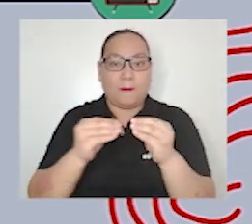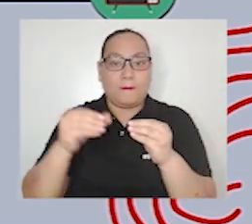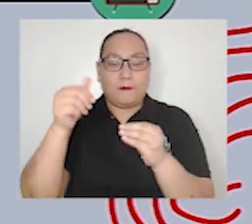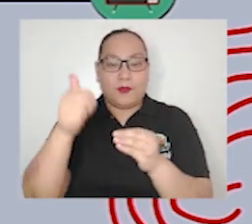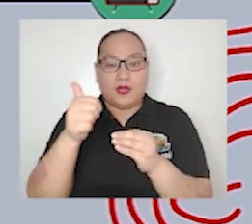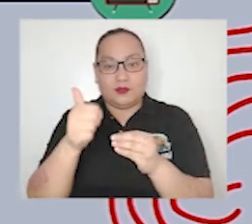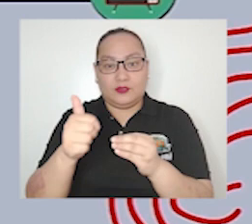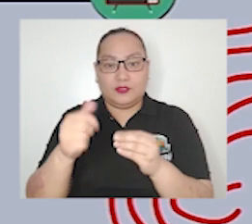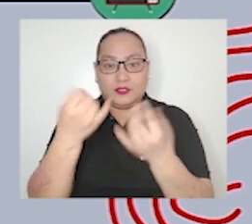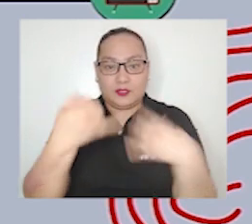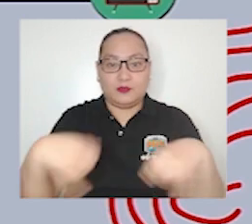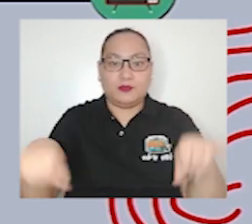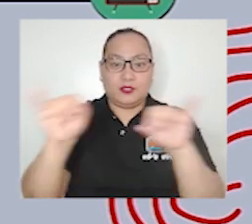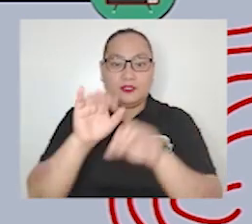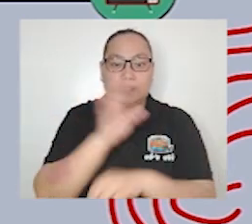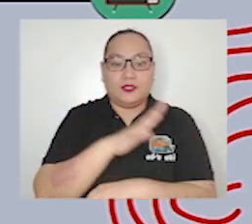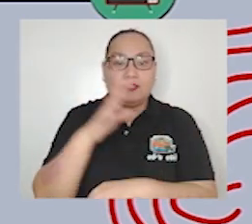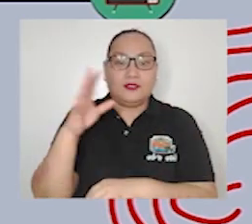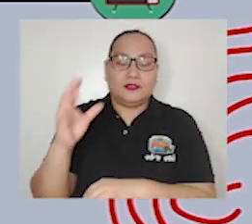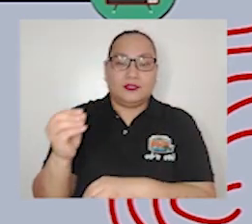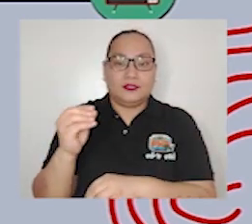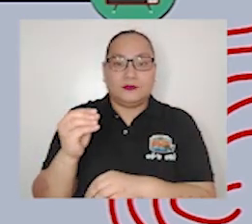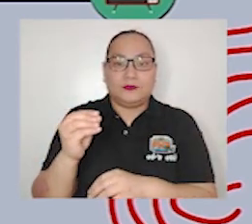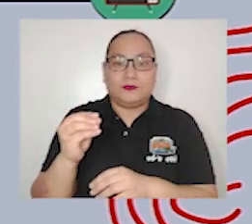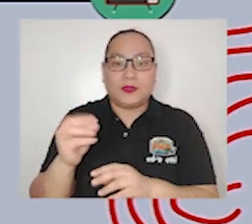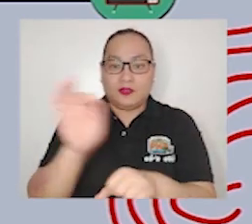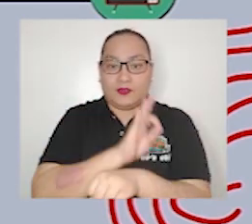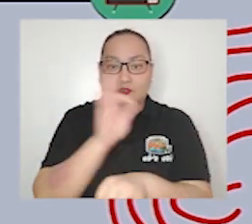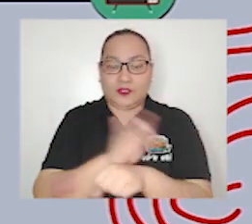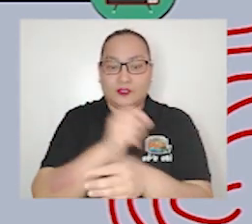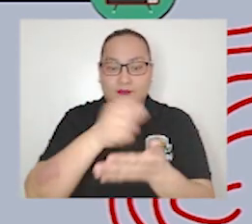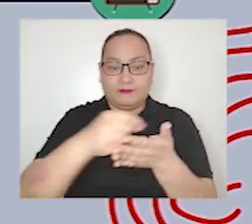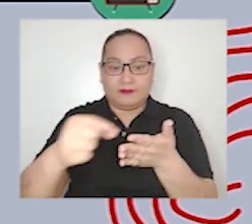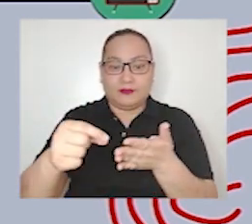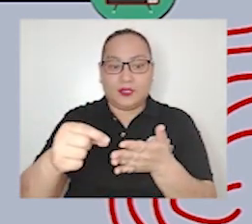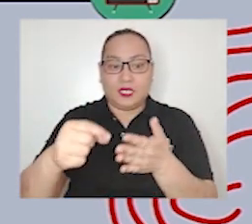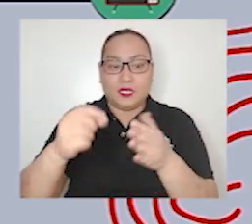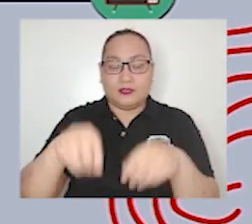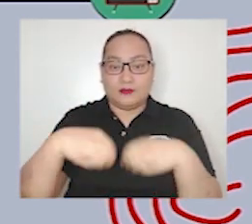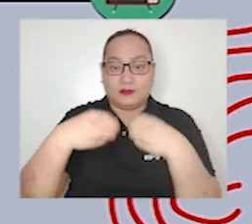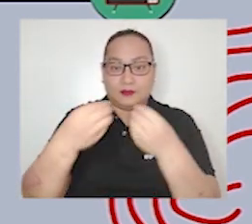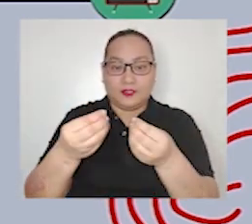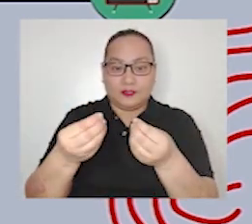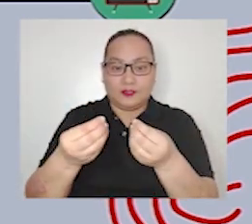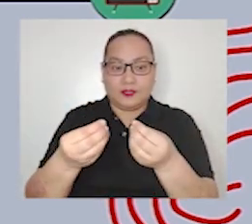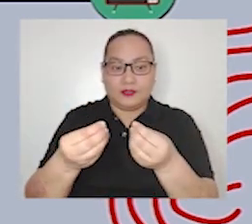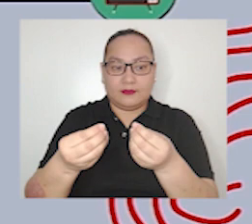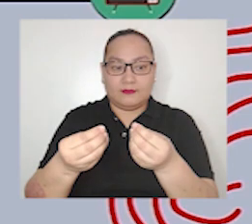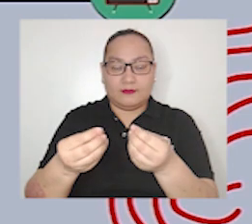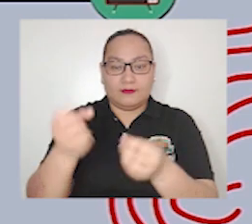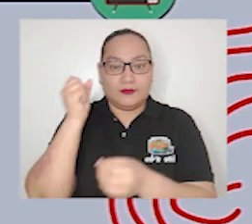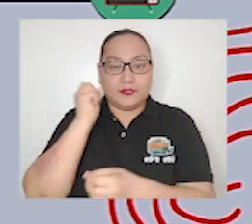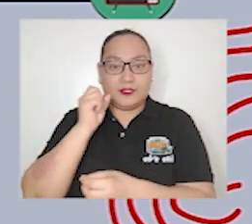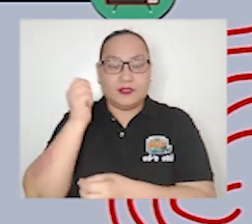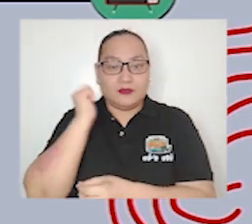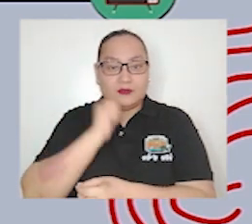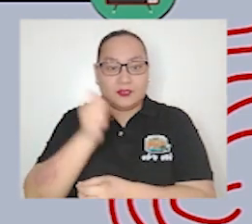journalism is the provision of a daily or periodical supply of all the news